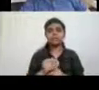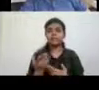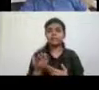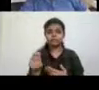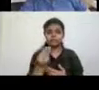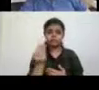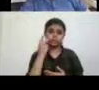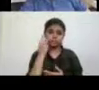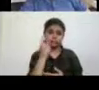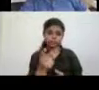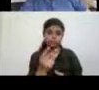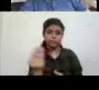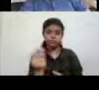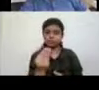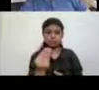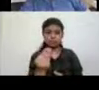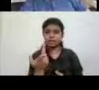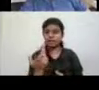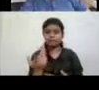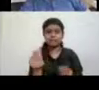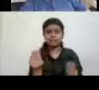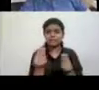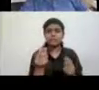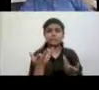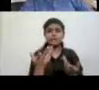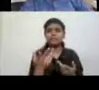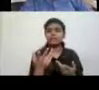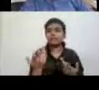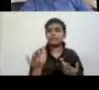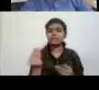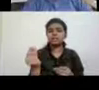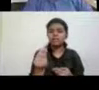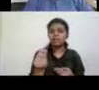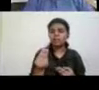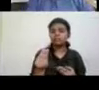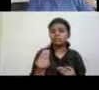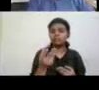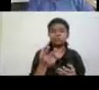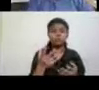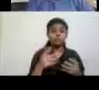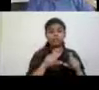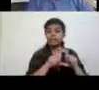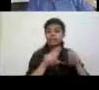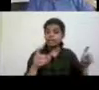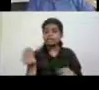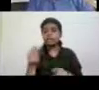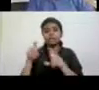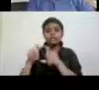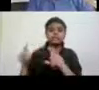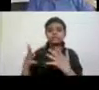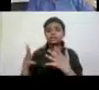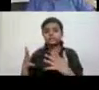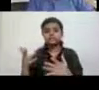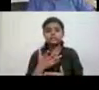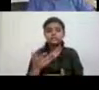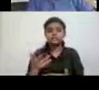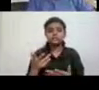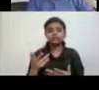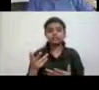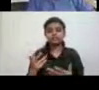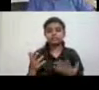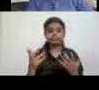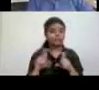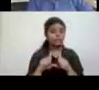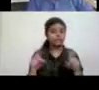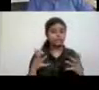few of them. There were very few black and brown voices in disability studies, virtually none. I mean, I, in the first, uh,